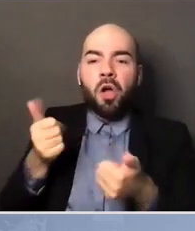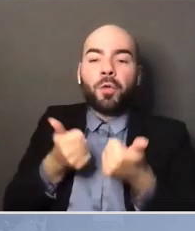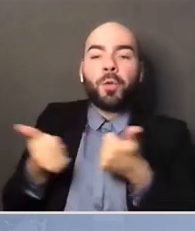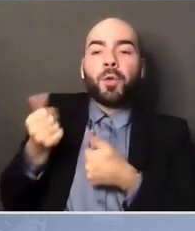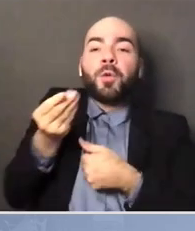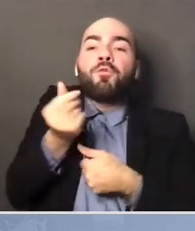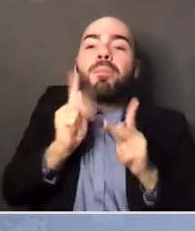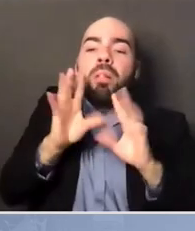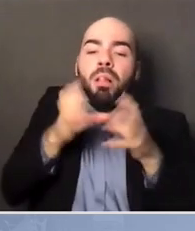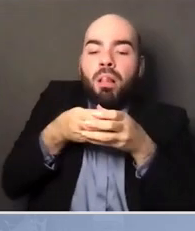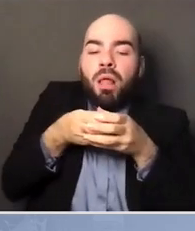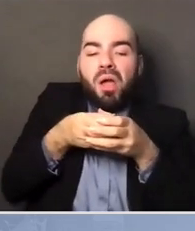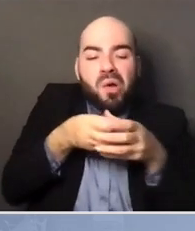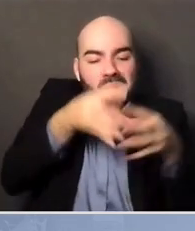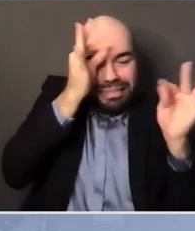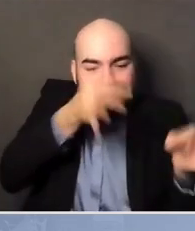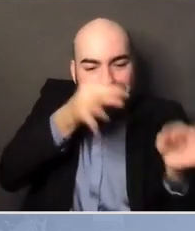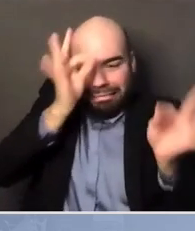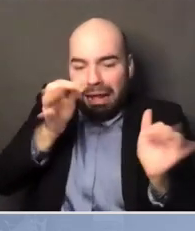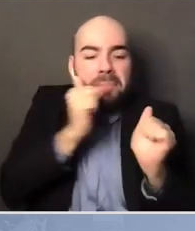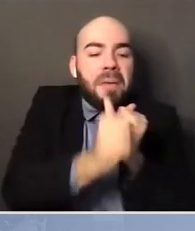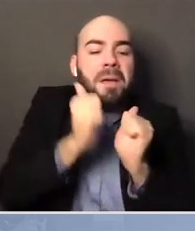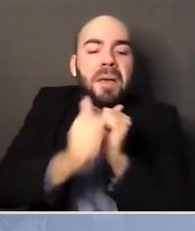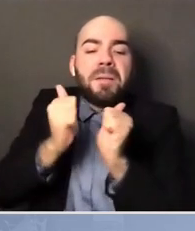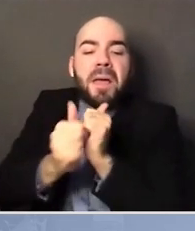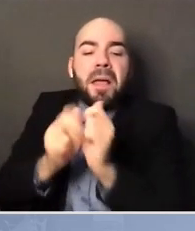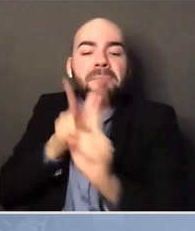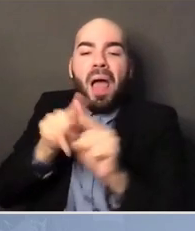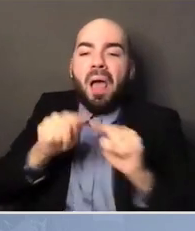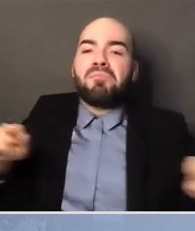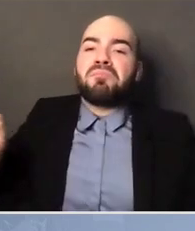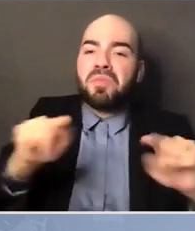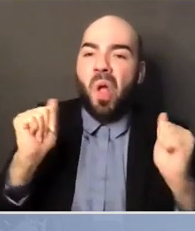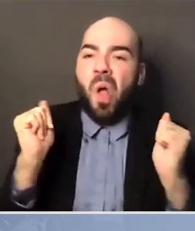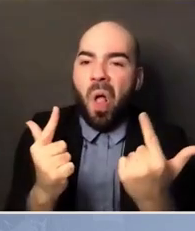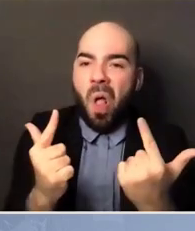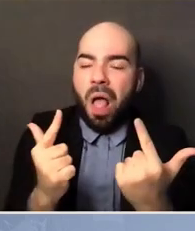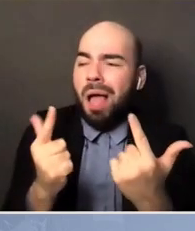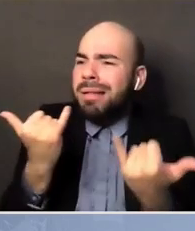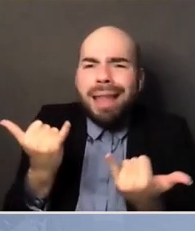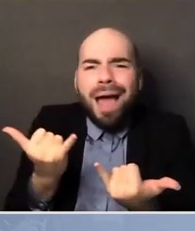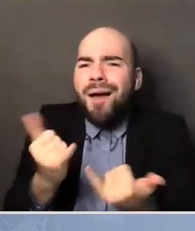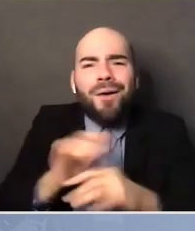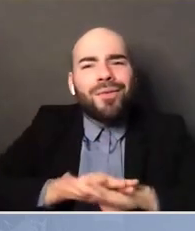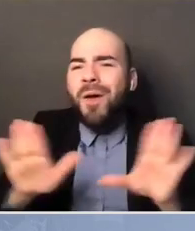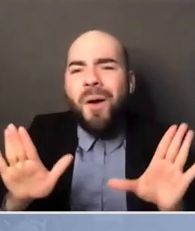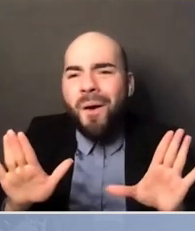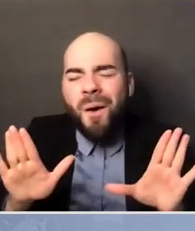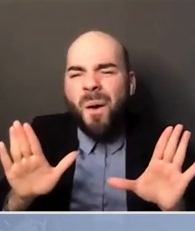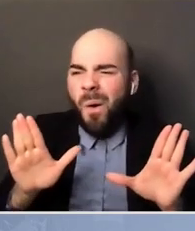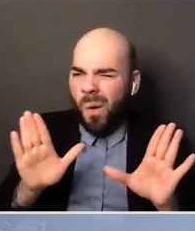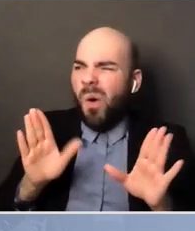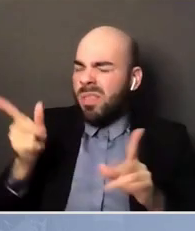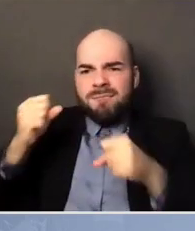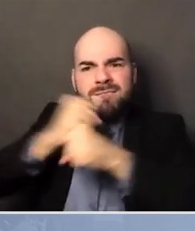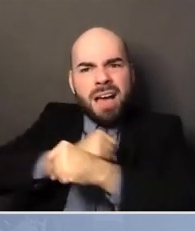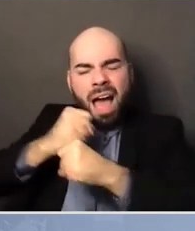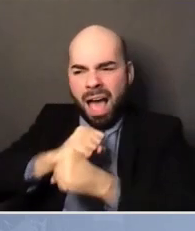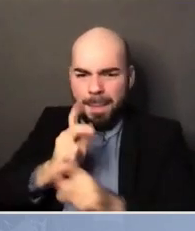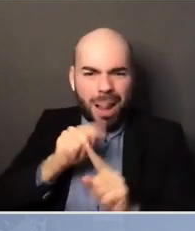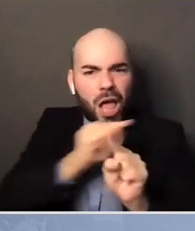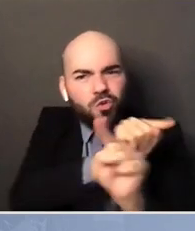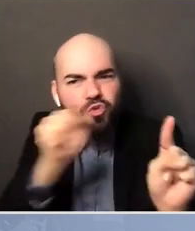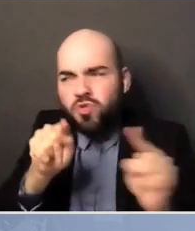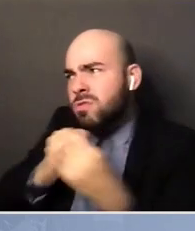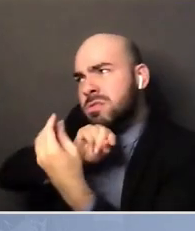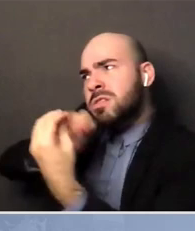fought for the right to vote, more and more people got a seat at the table and more and more people were able to have